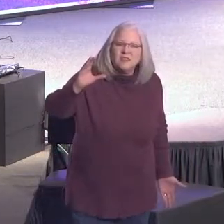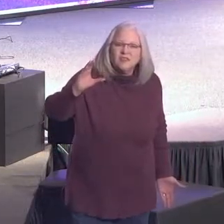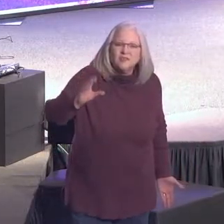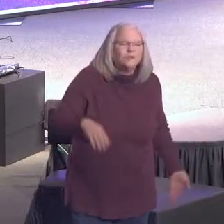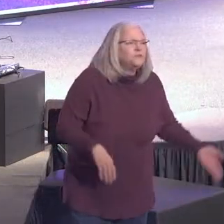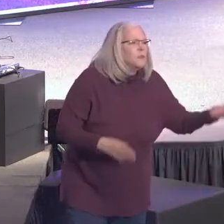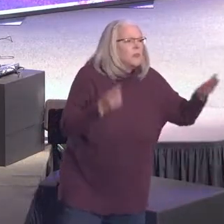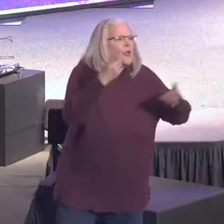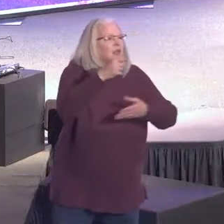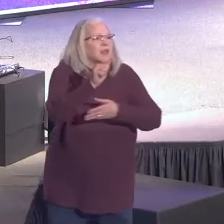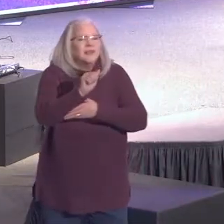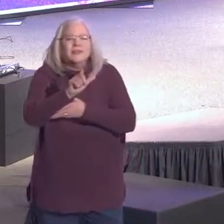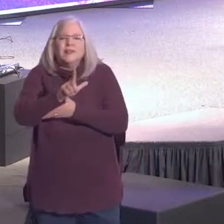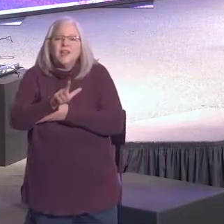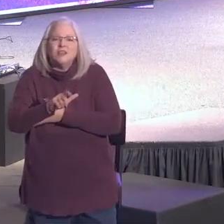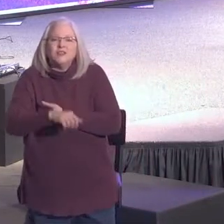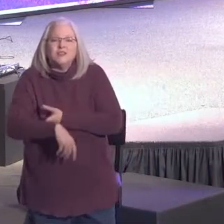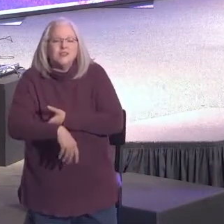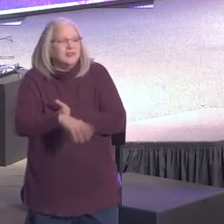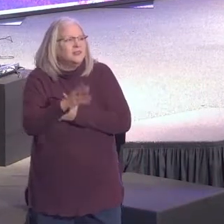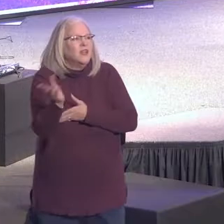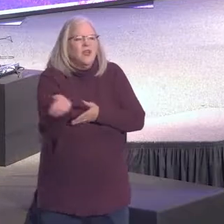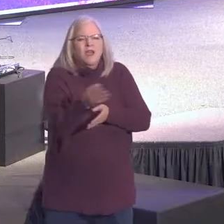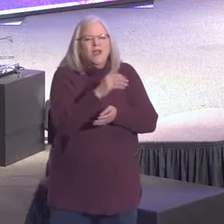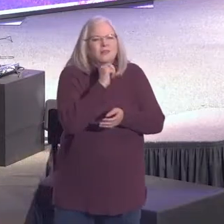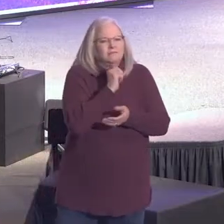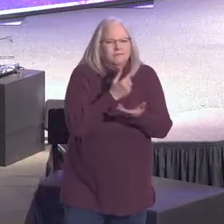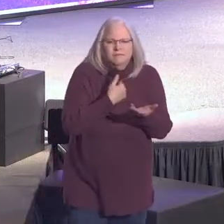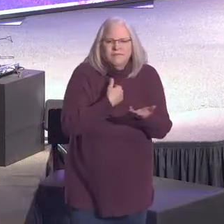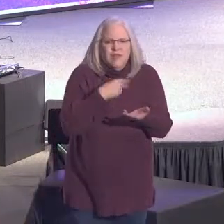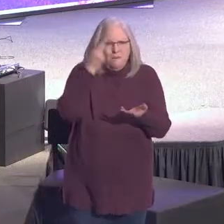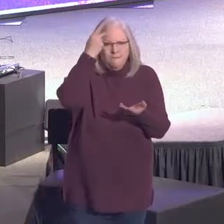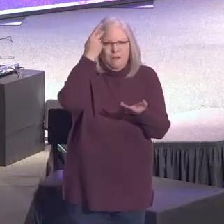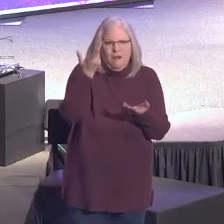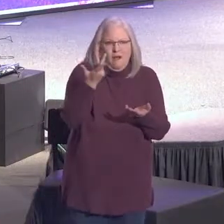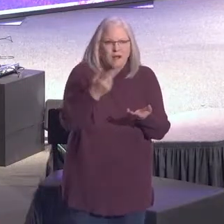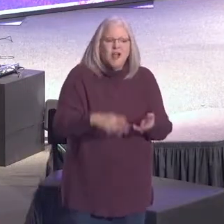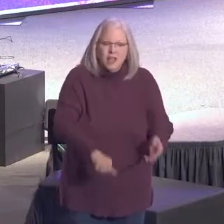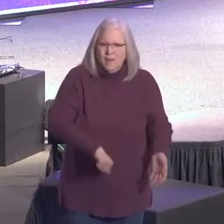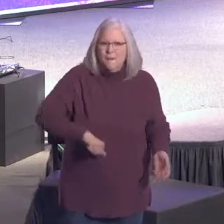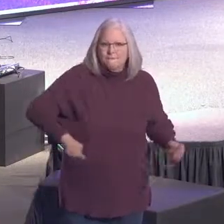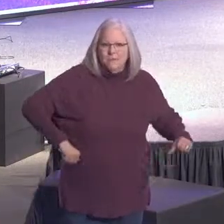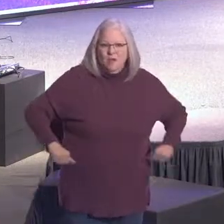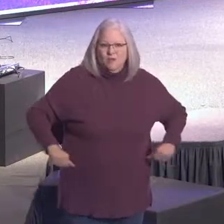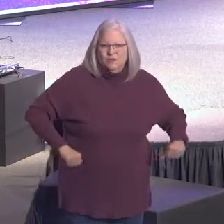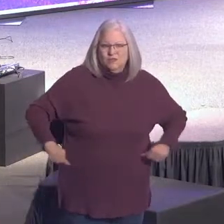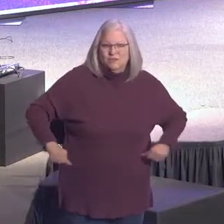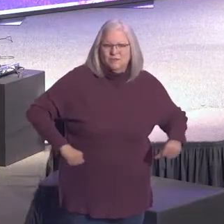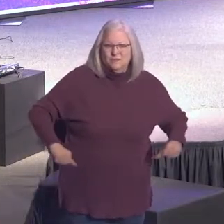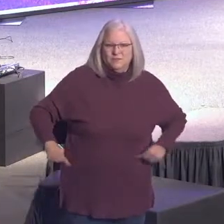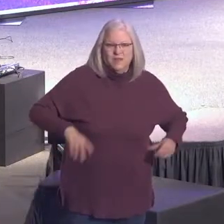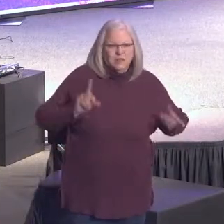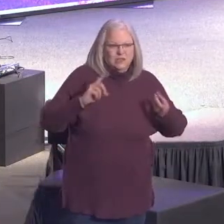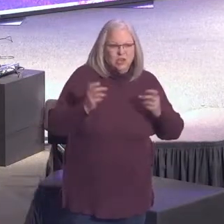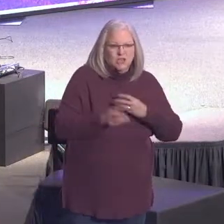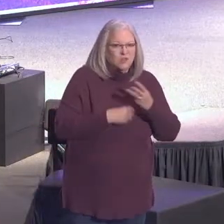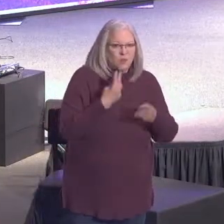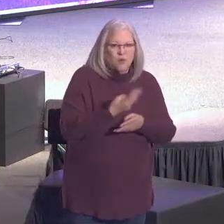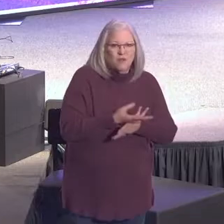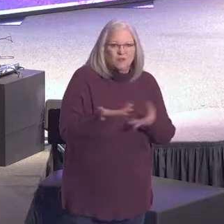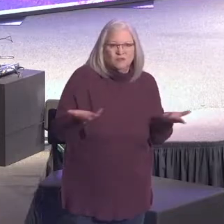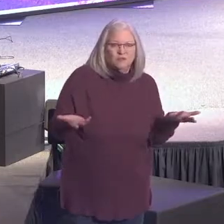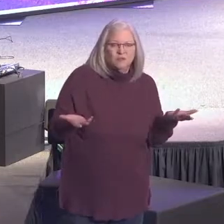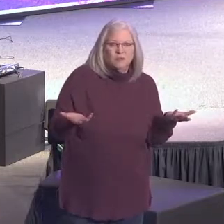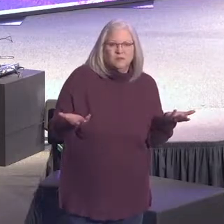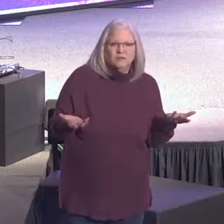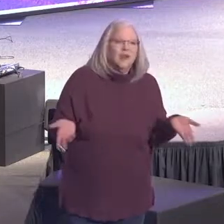Galatians 6, 14, but far be it from me to boast. Paul had a lot to boast about. He did a lot. He changed the world like no other person other than